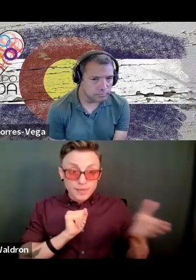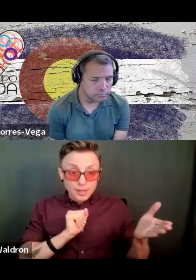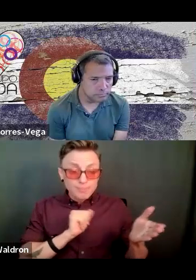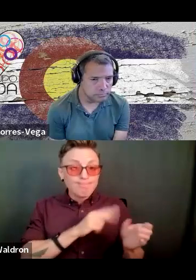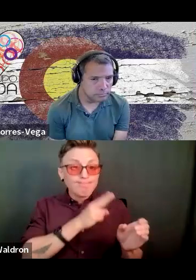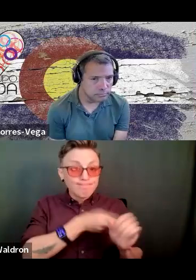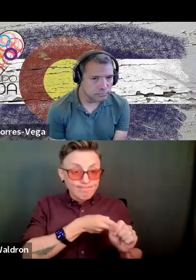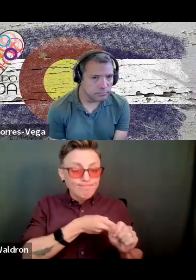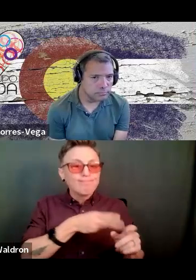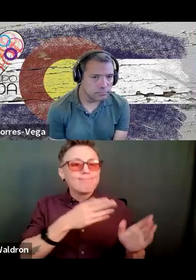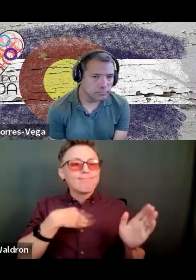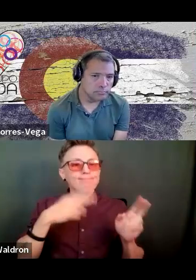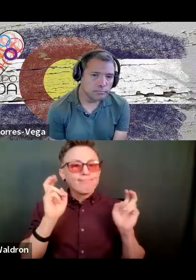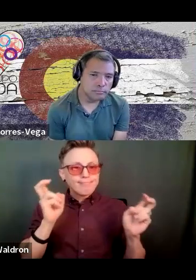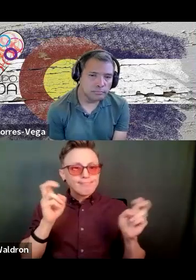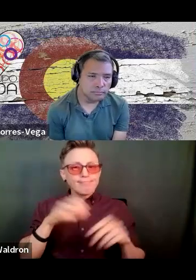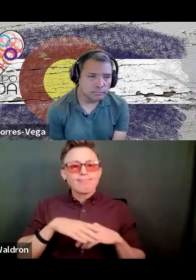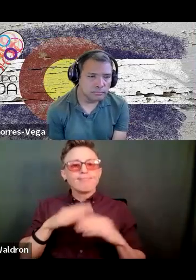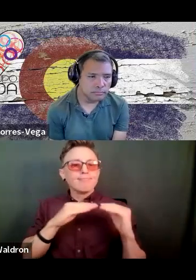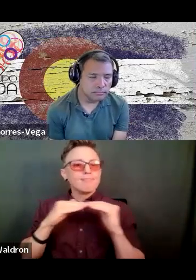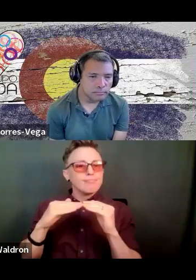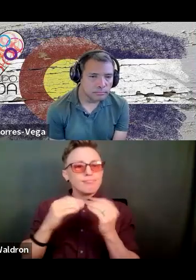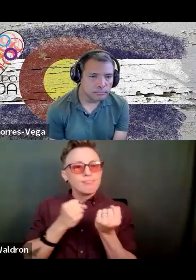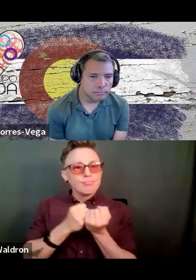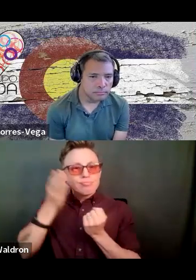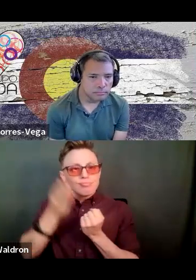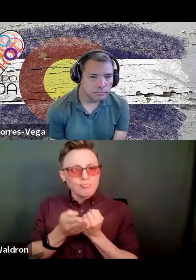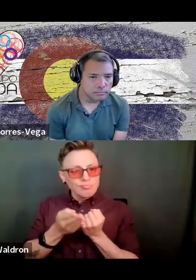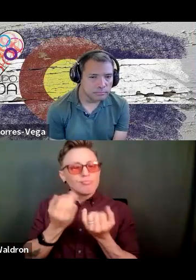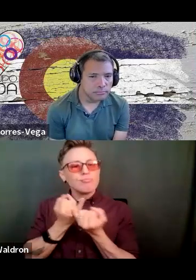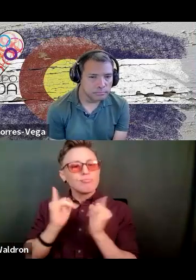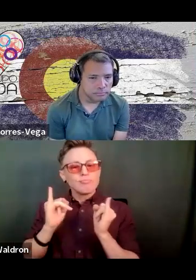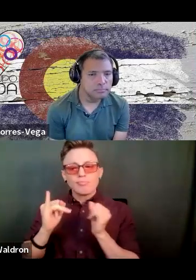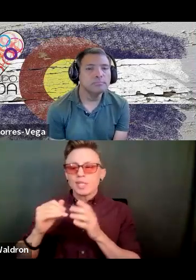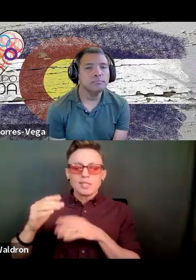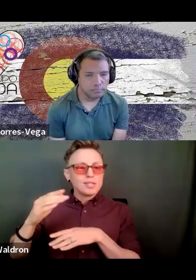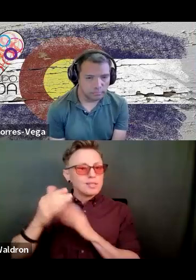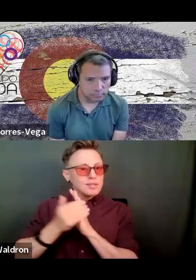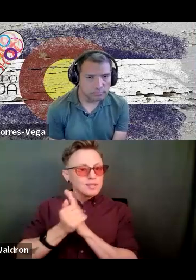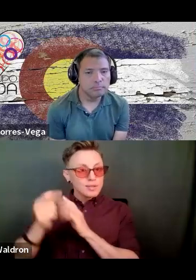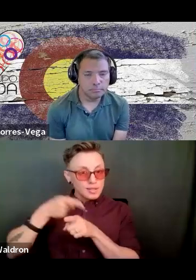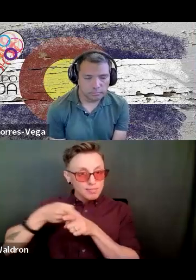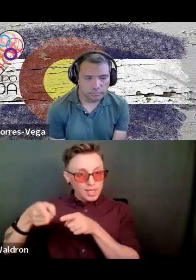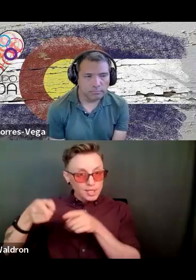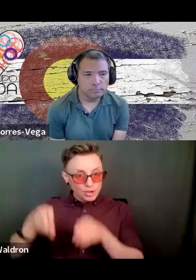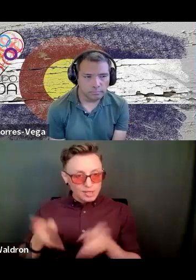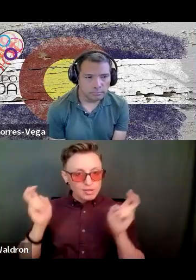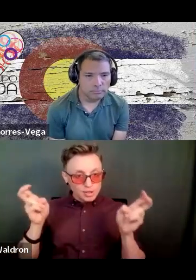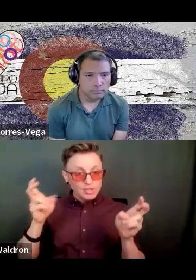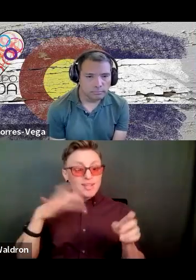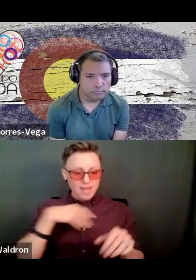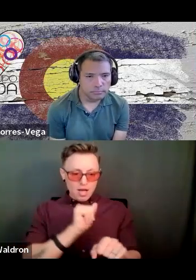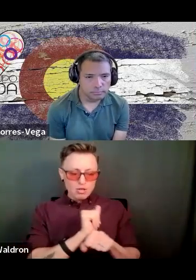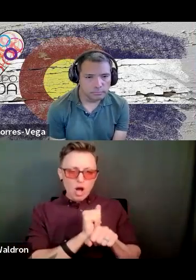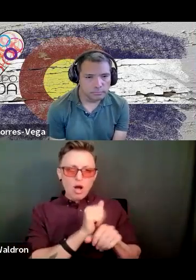as a, uh, as a peer support slash independent living skills specialist. With that job, I learned how